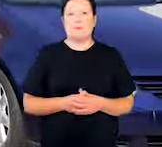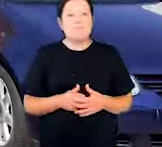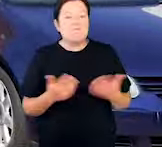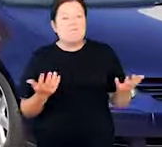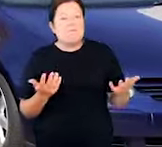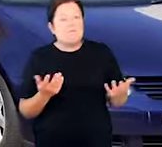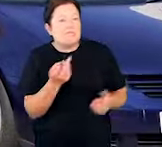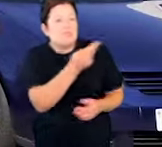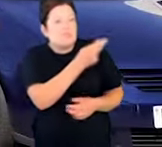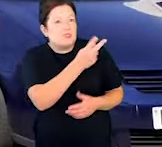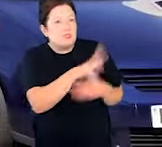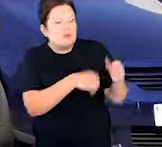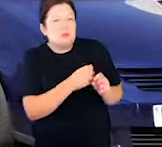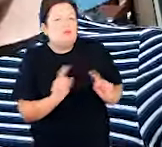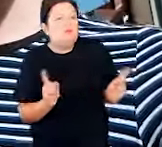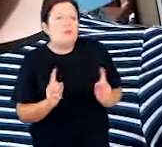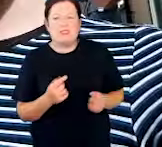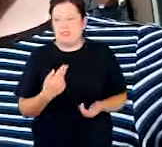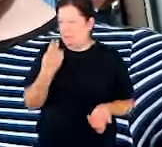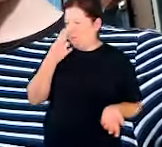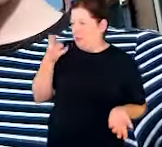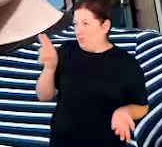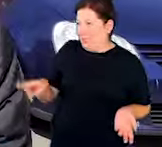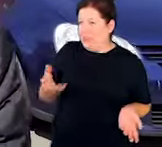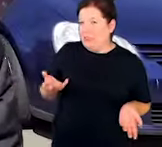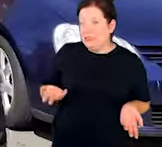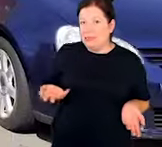So, what are yous up to, eh? None of your business.